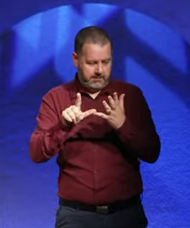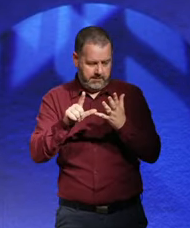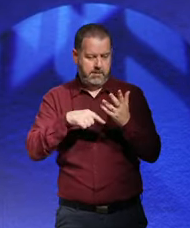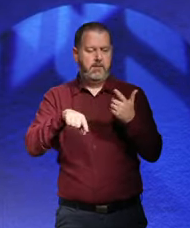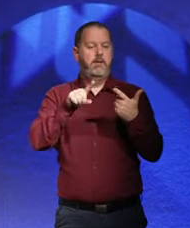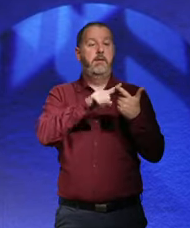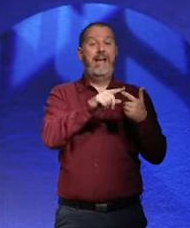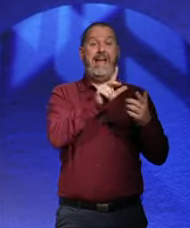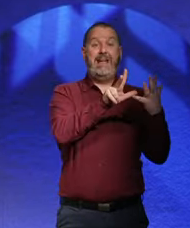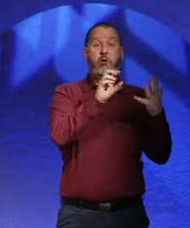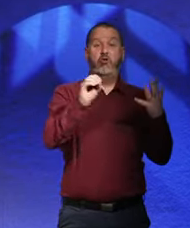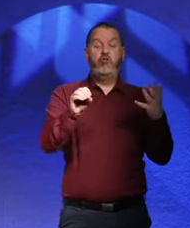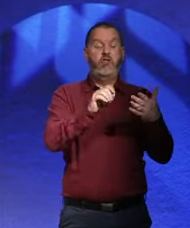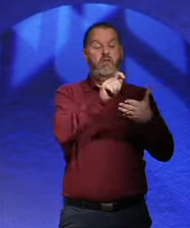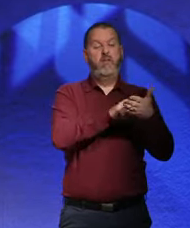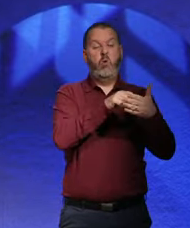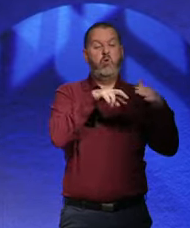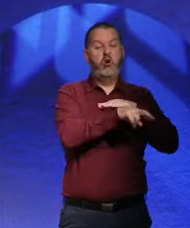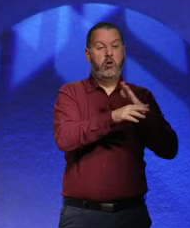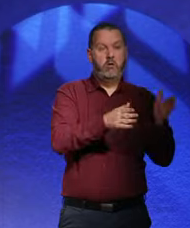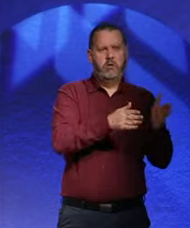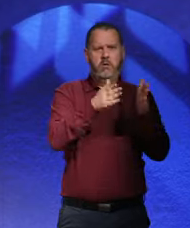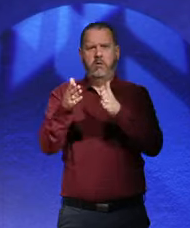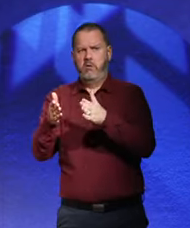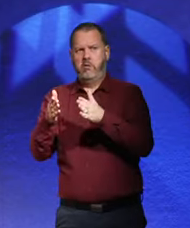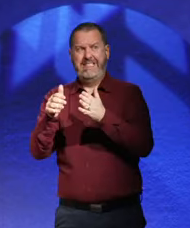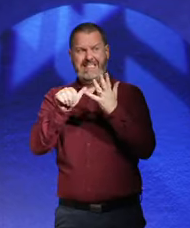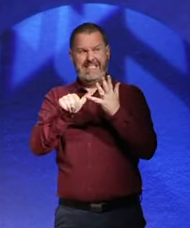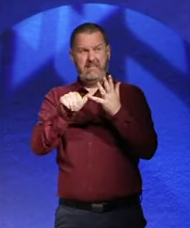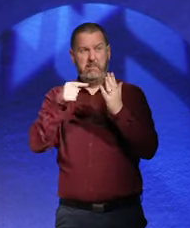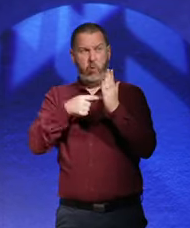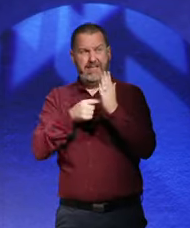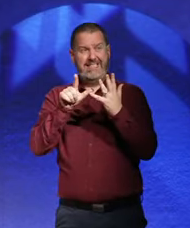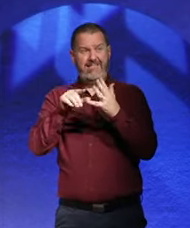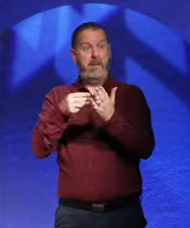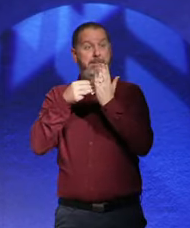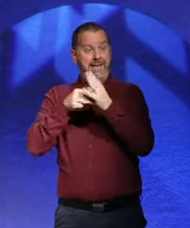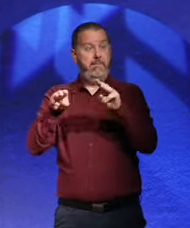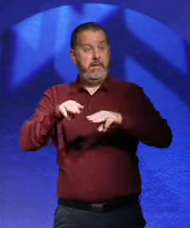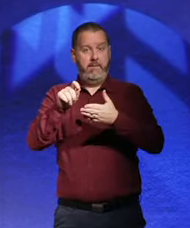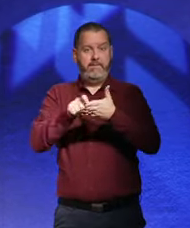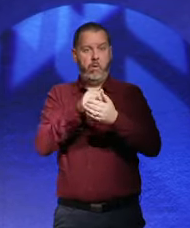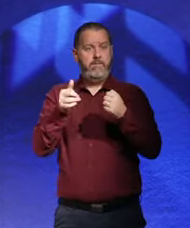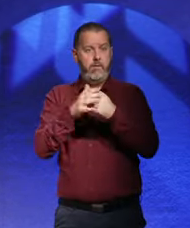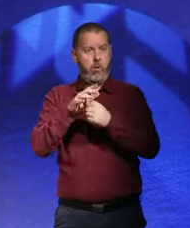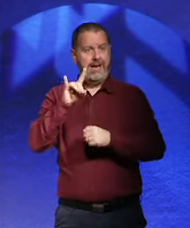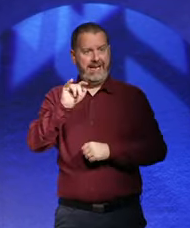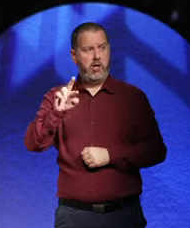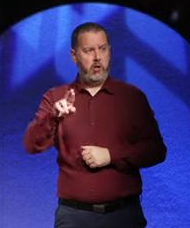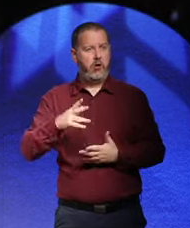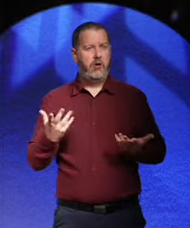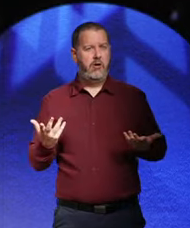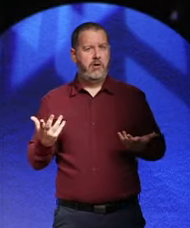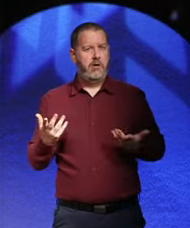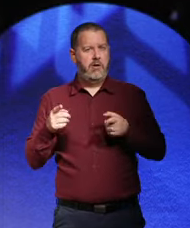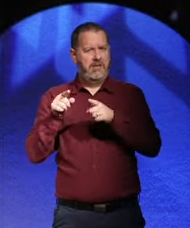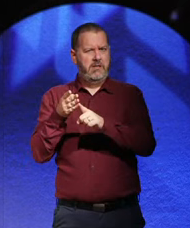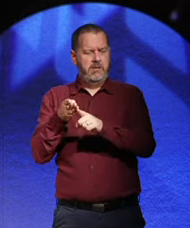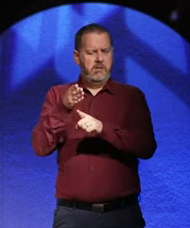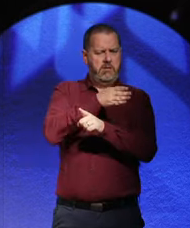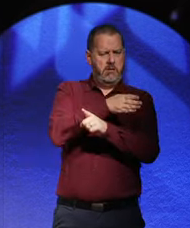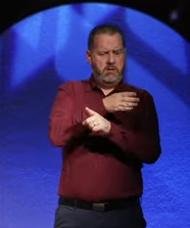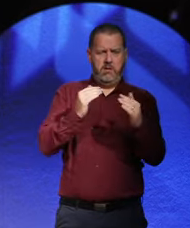voters to 6.7 million. And they've suddenly voted for him at this election. But if you look